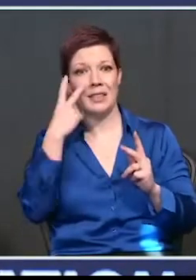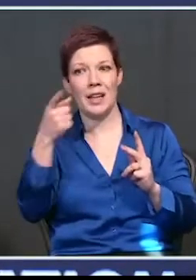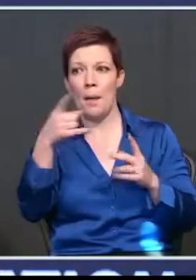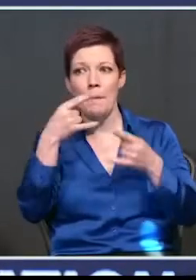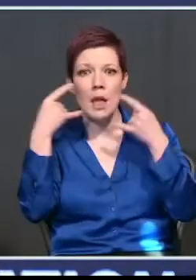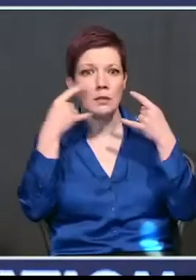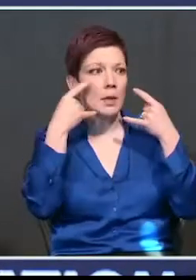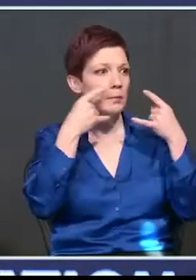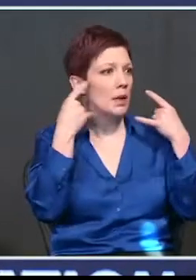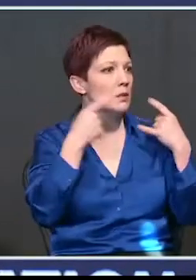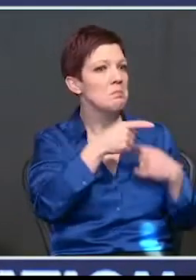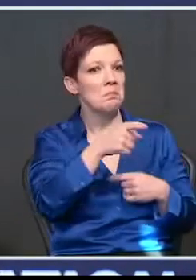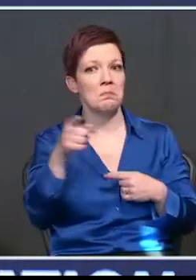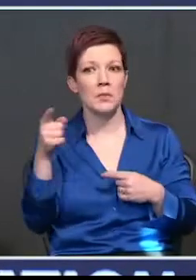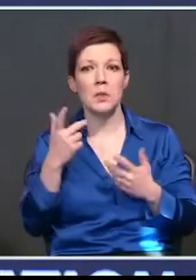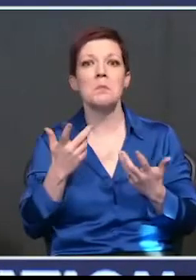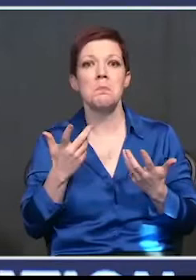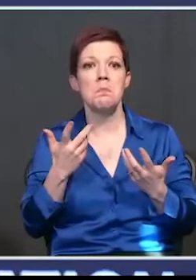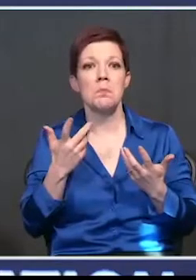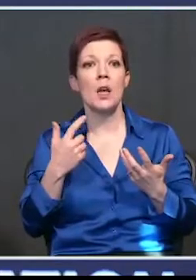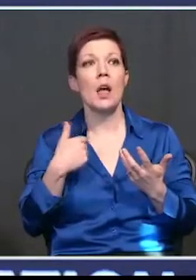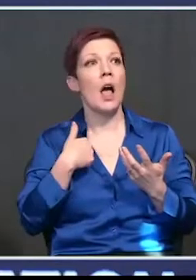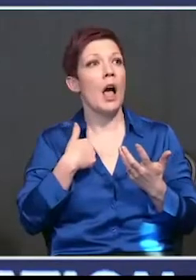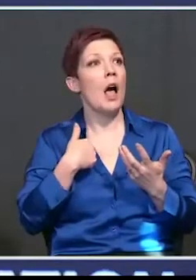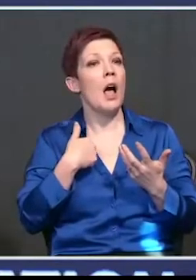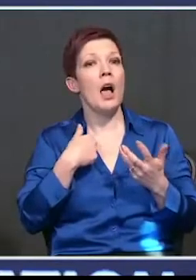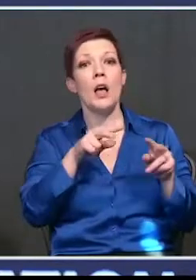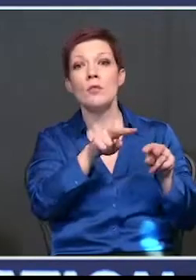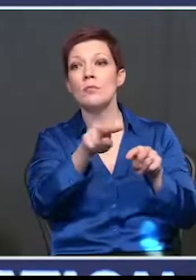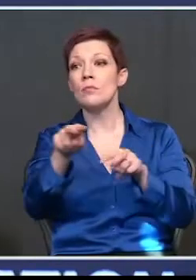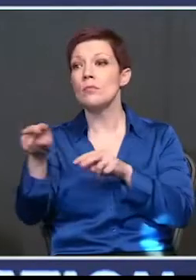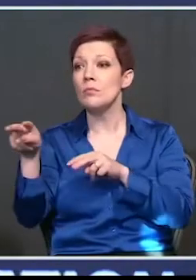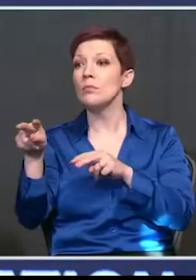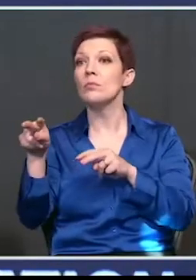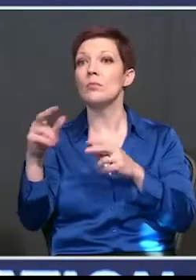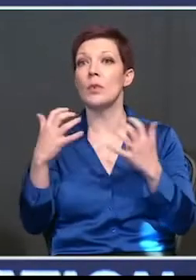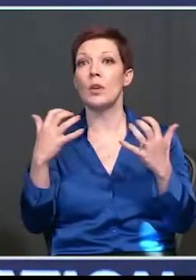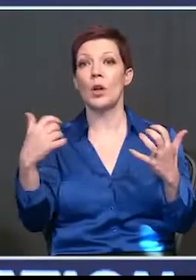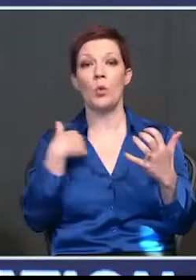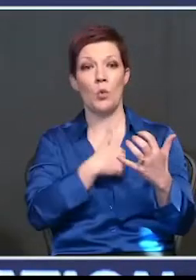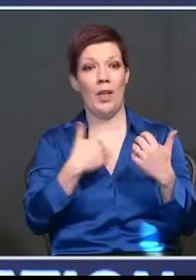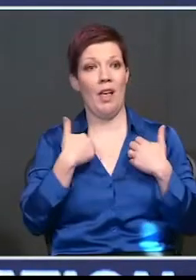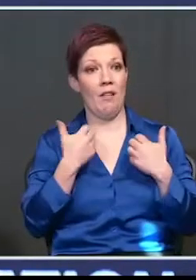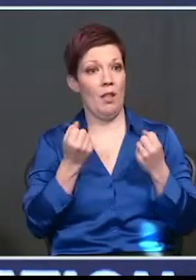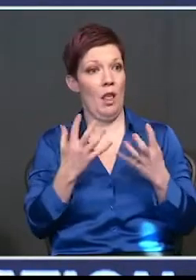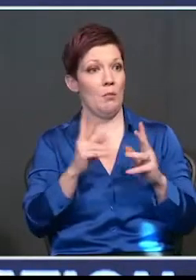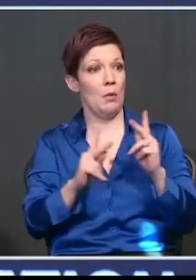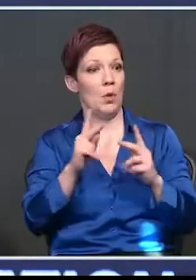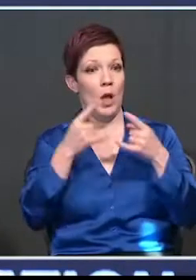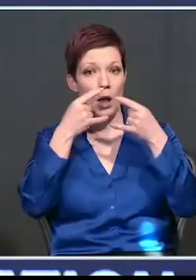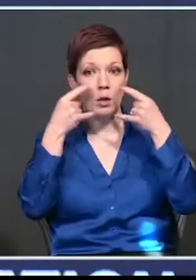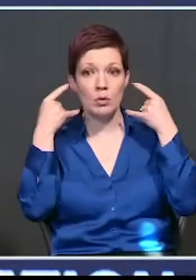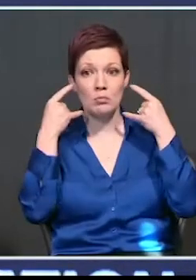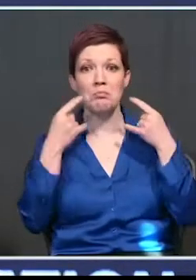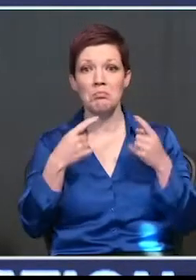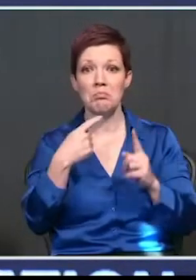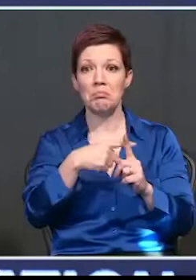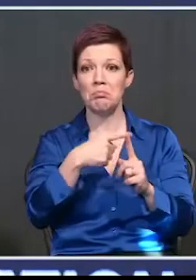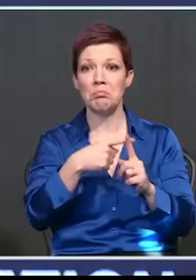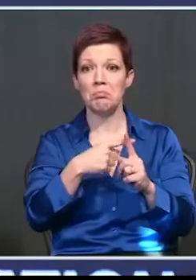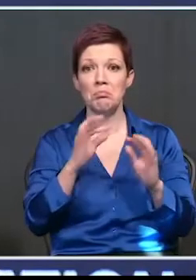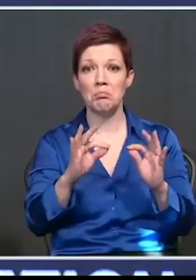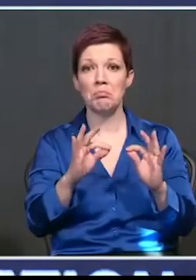I mean, I have, I would say that I look out at the audience at those parties who we have a lot of people wearing masks. And I think that's a good thing.